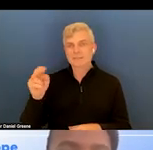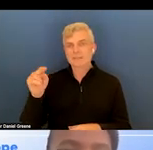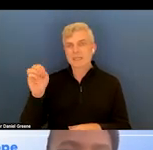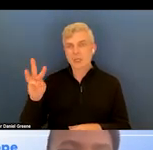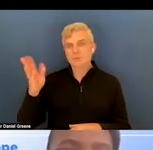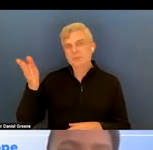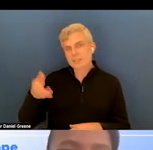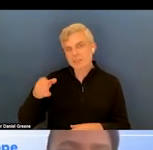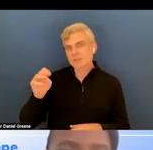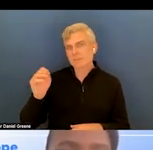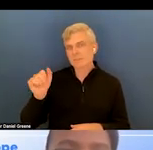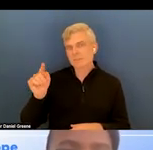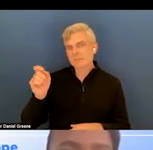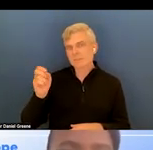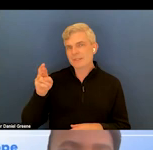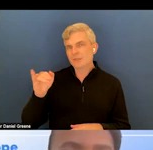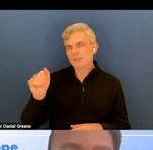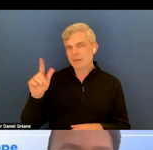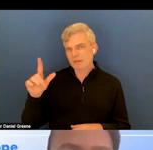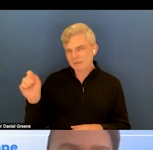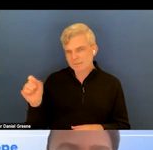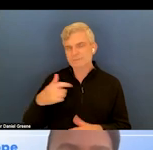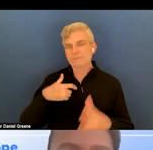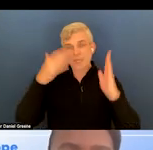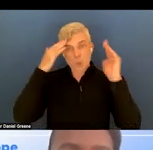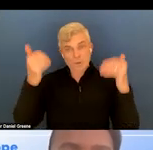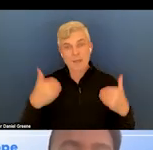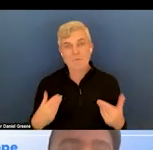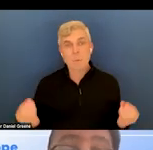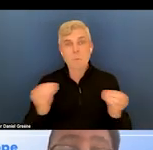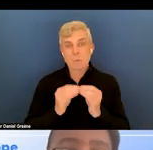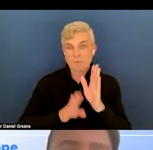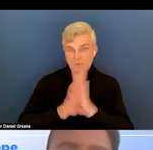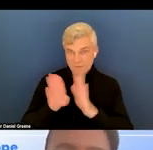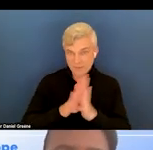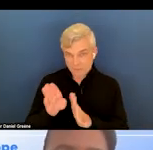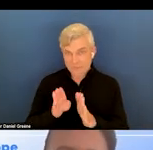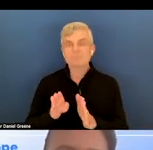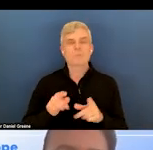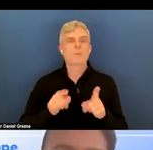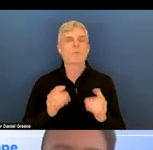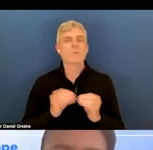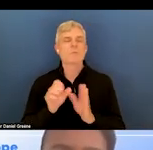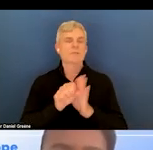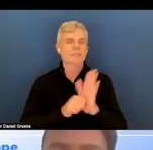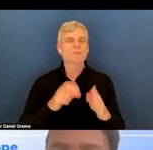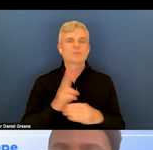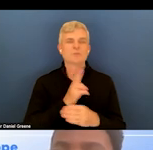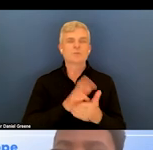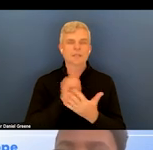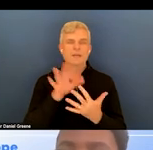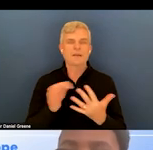And again, hope to have more of these developed as more states utilize this option that is available to them.